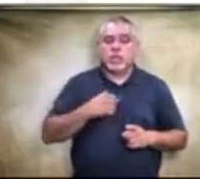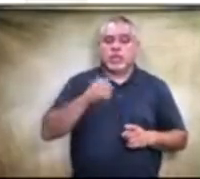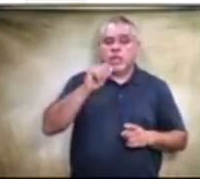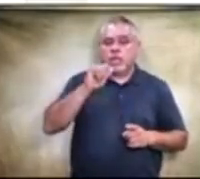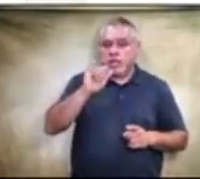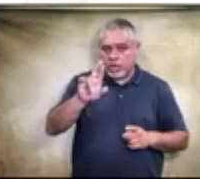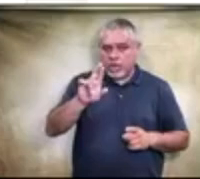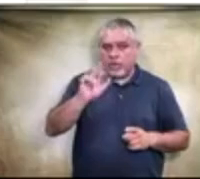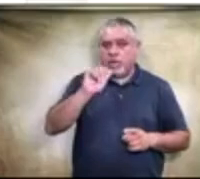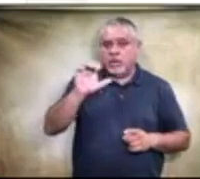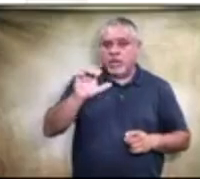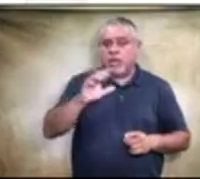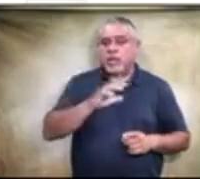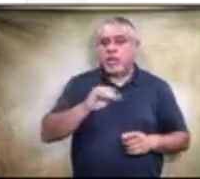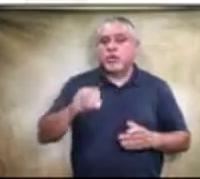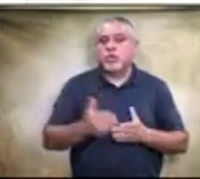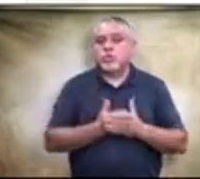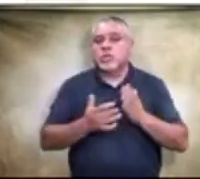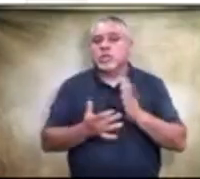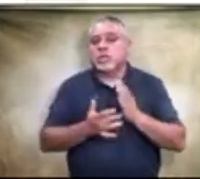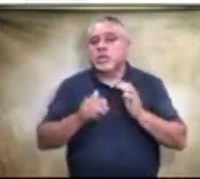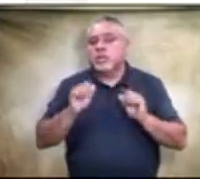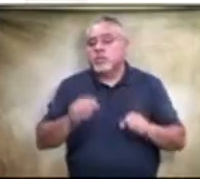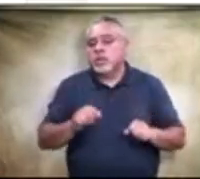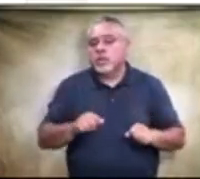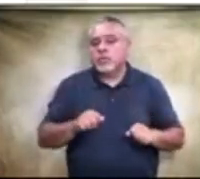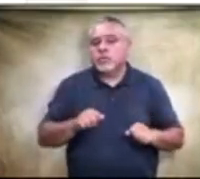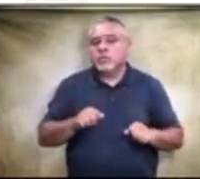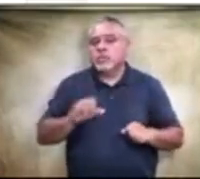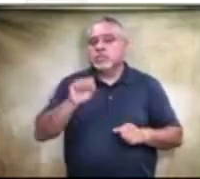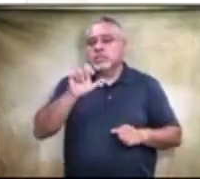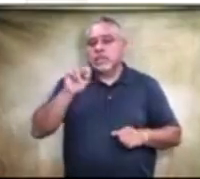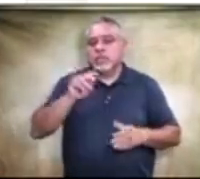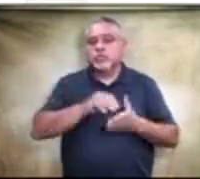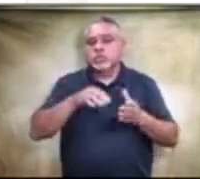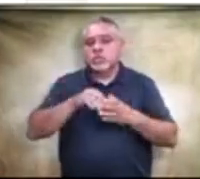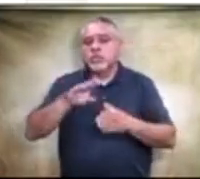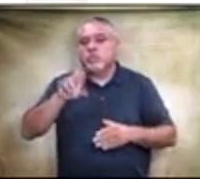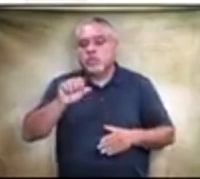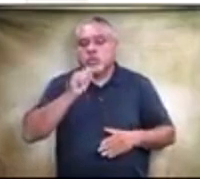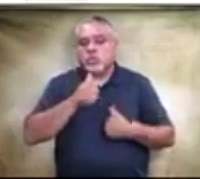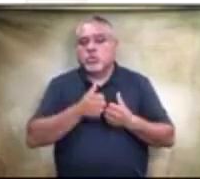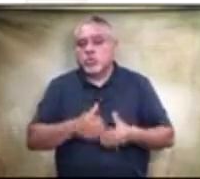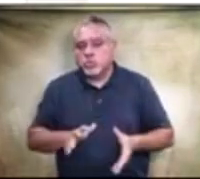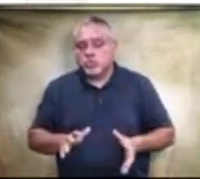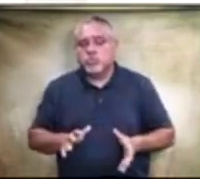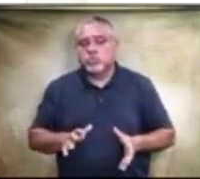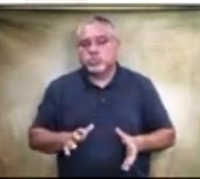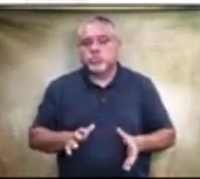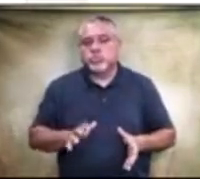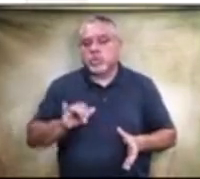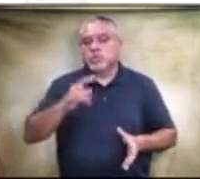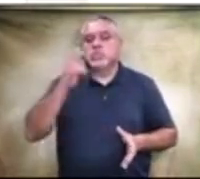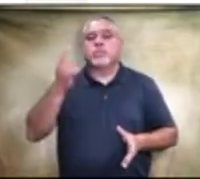the new technology of being able to scan the students into the bus so we don't lose students because that was something